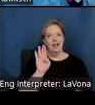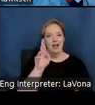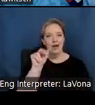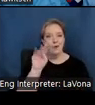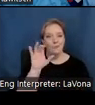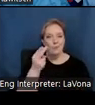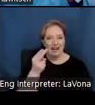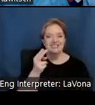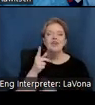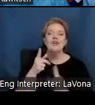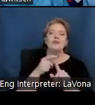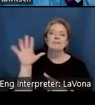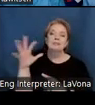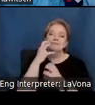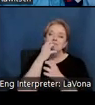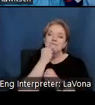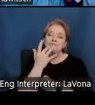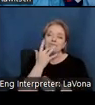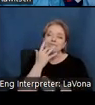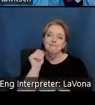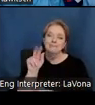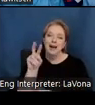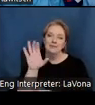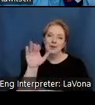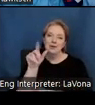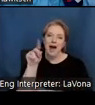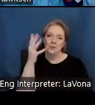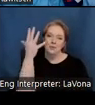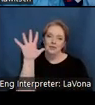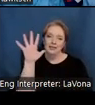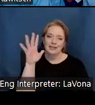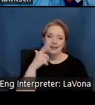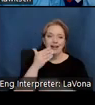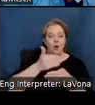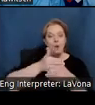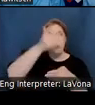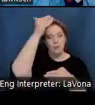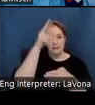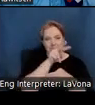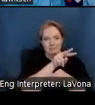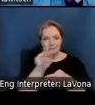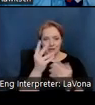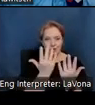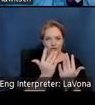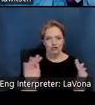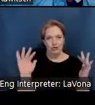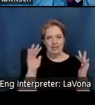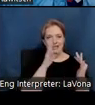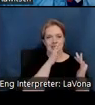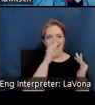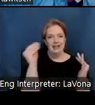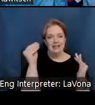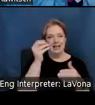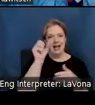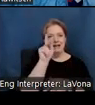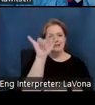of the roof. I love how the trees and sky beyond the windows make a relatively small space seem